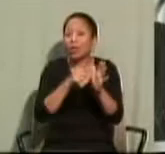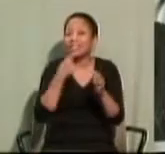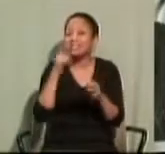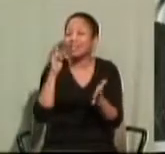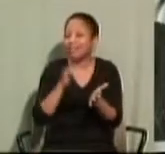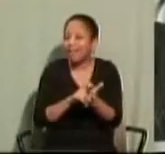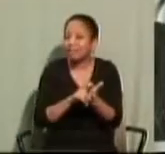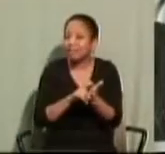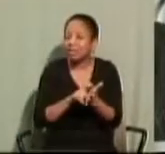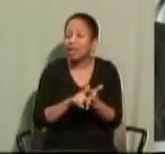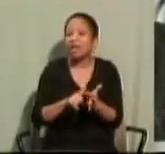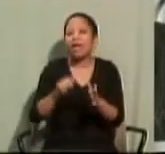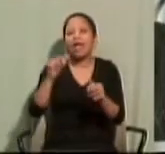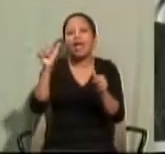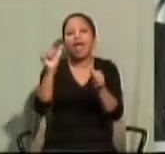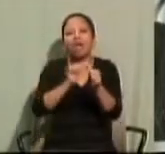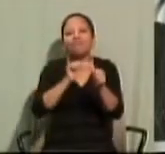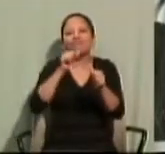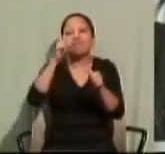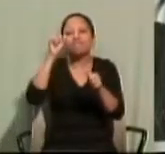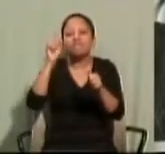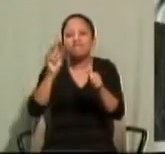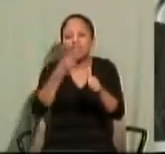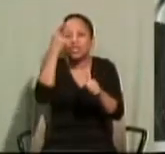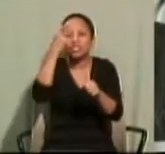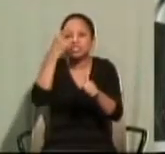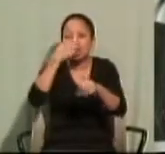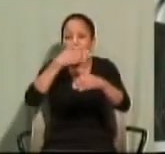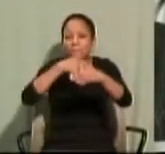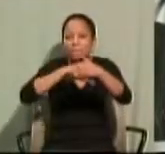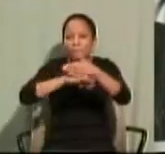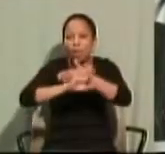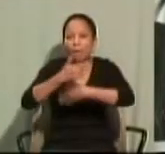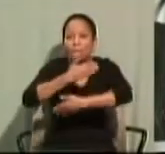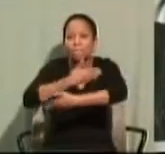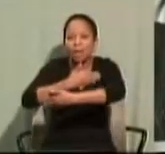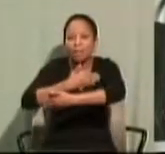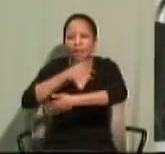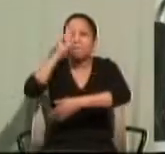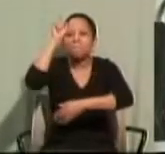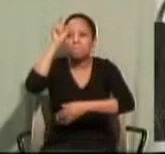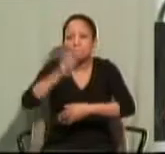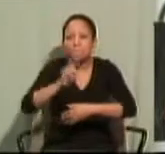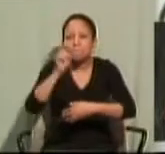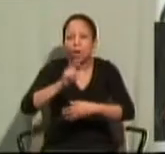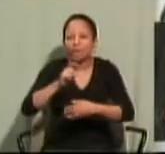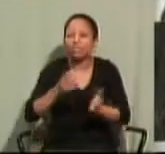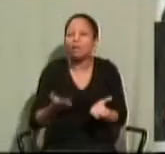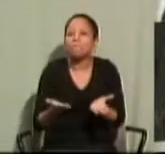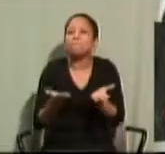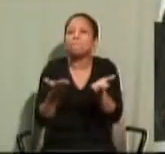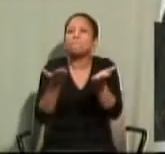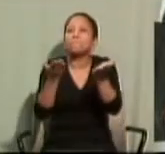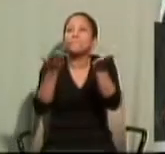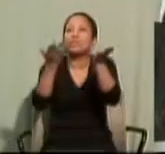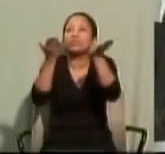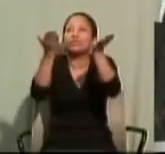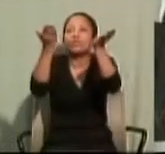every firstborn male must be consecrated to the Lord.